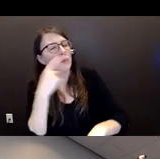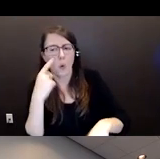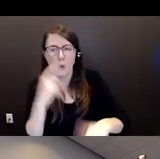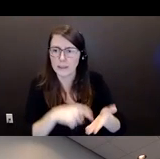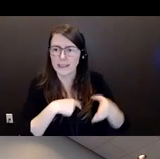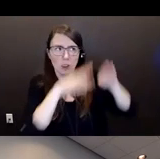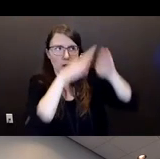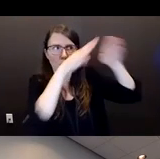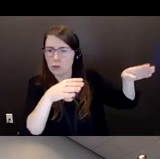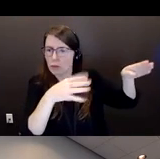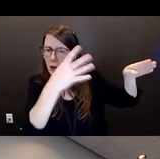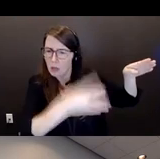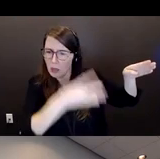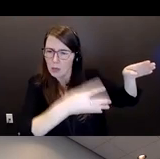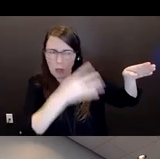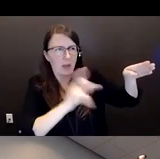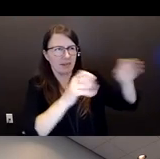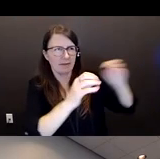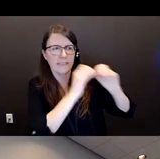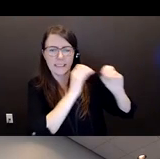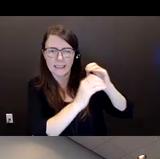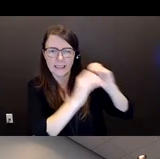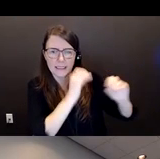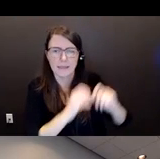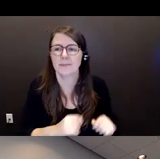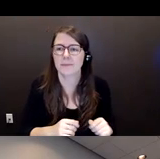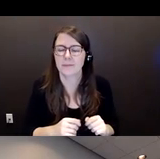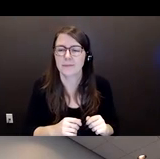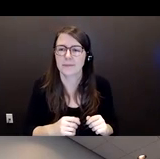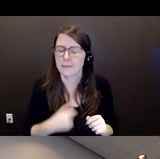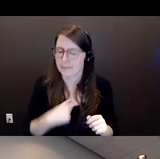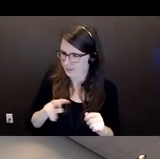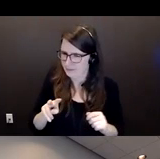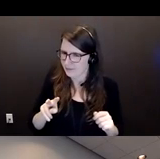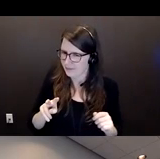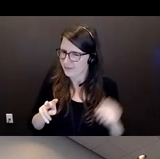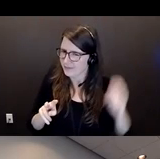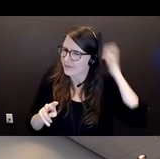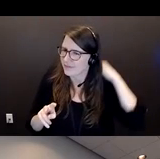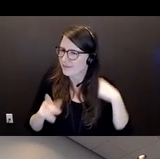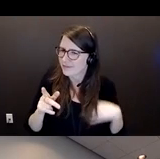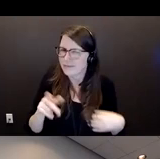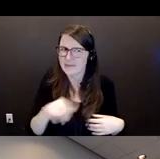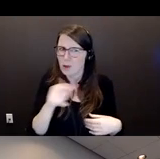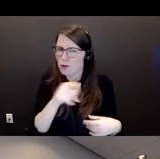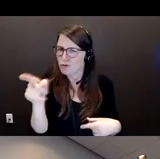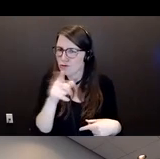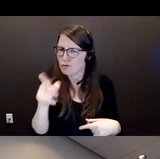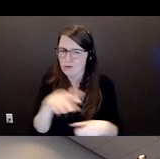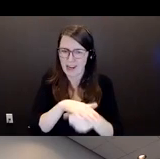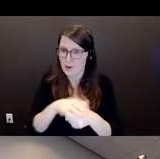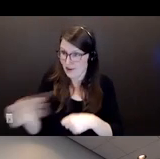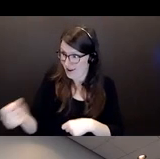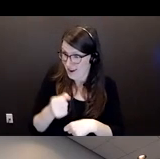fixed. She goes, but I don't think anybody else hired him. She